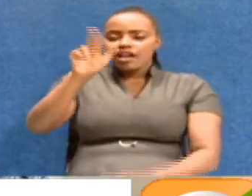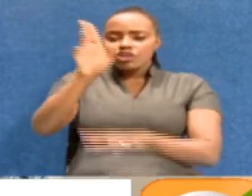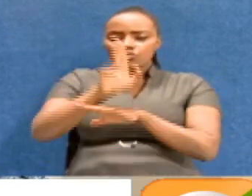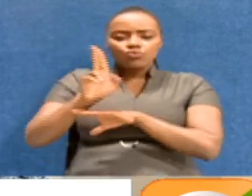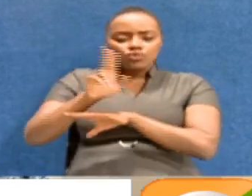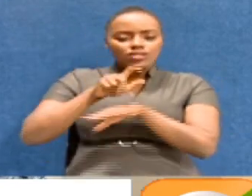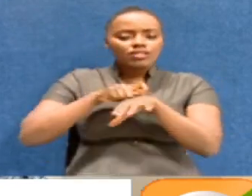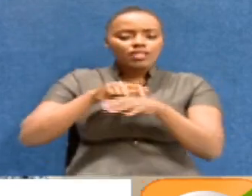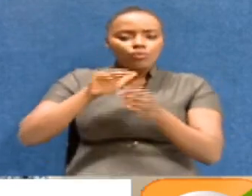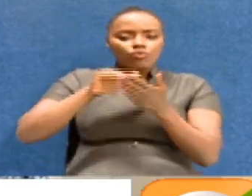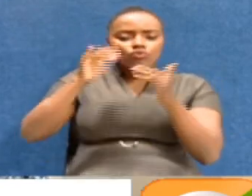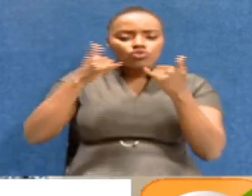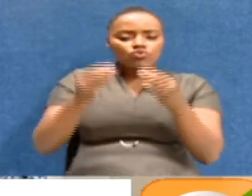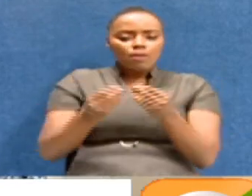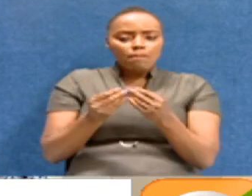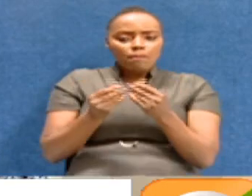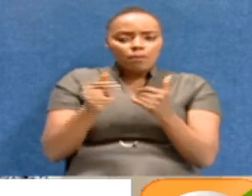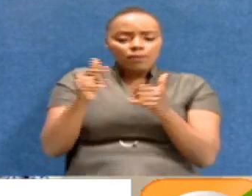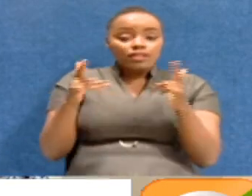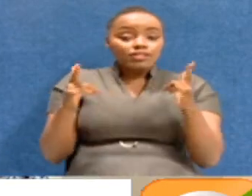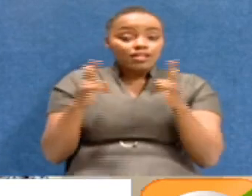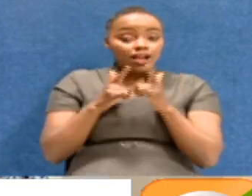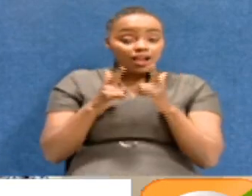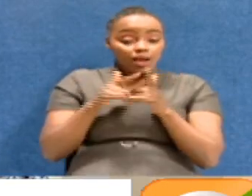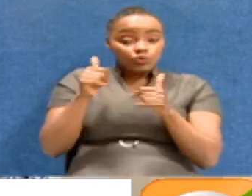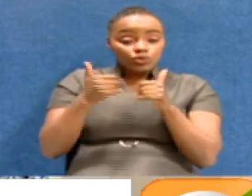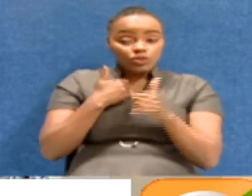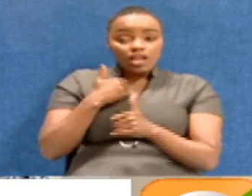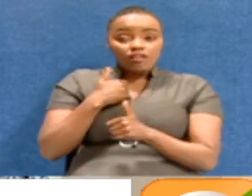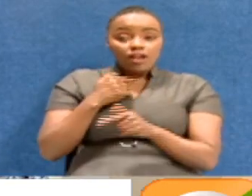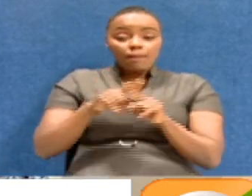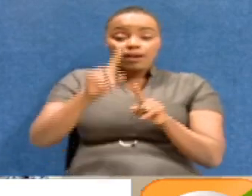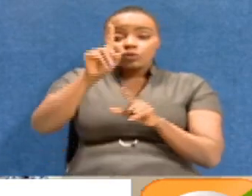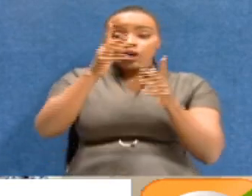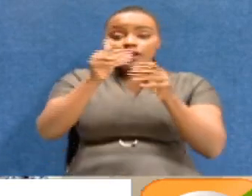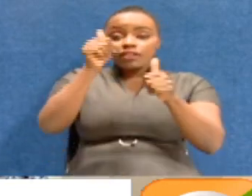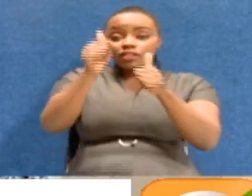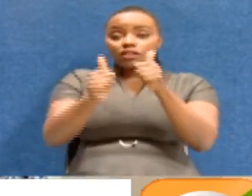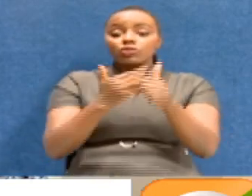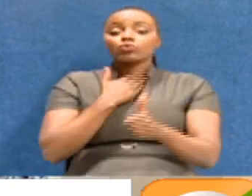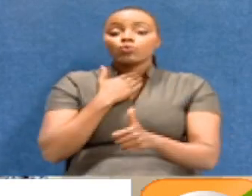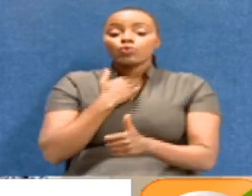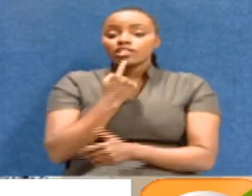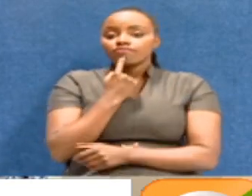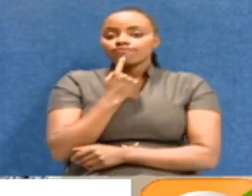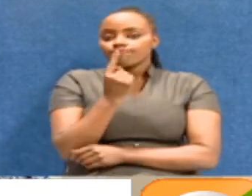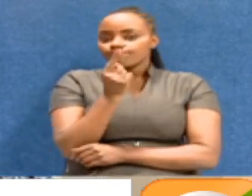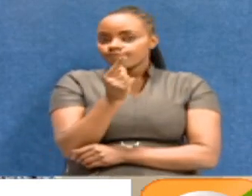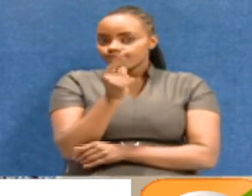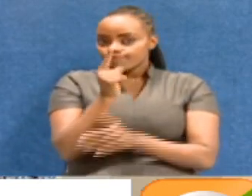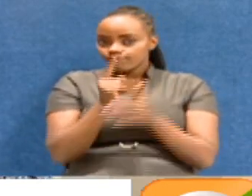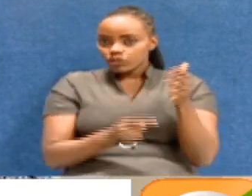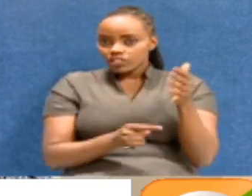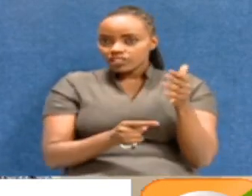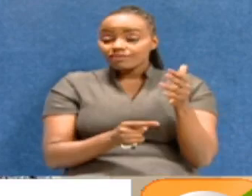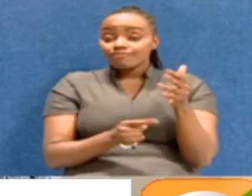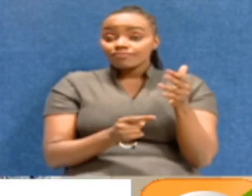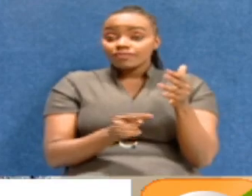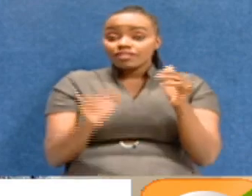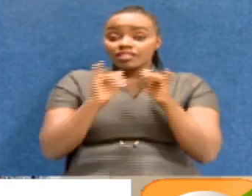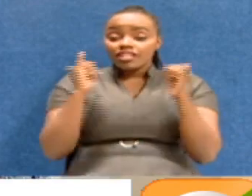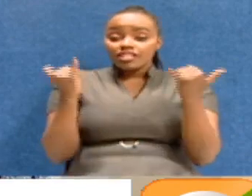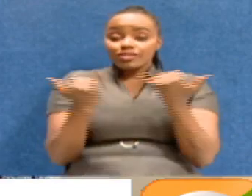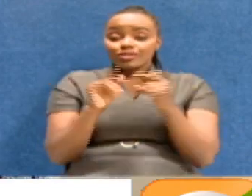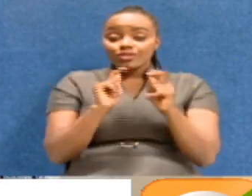to try and address the gaps. And one thing I want to say is that institutional